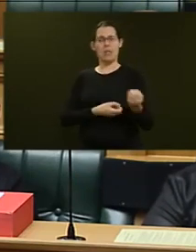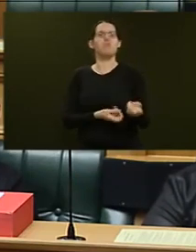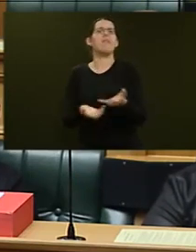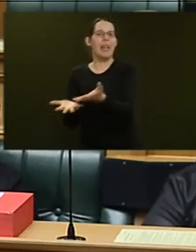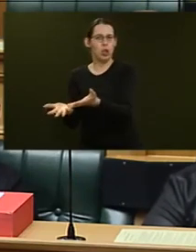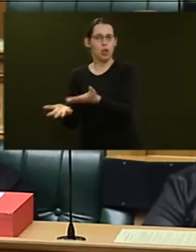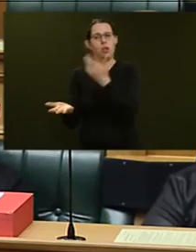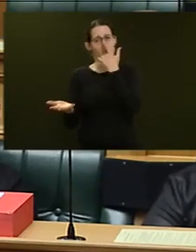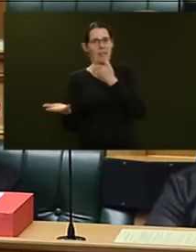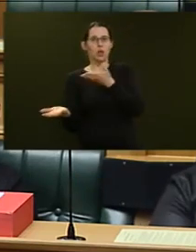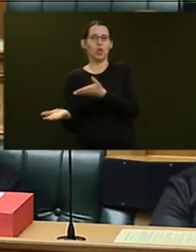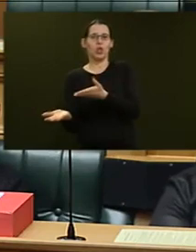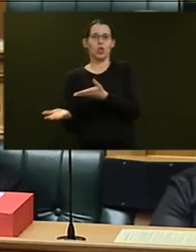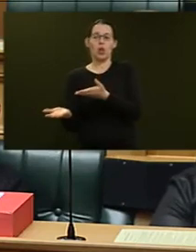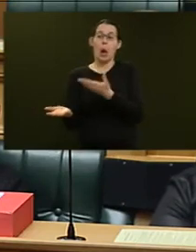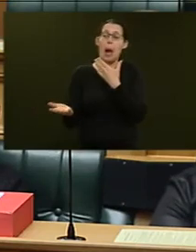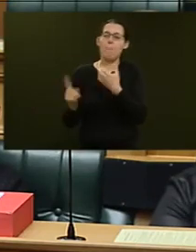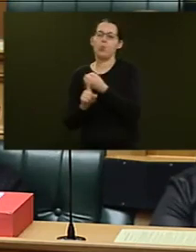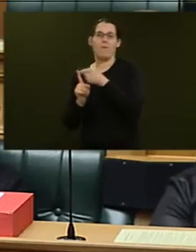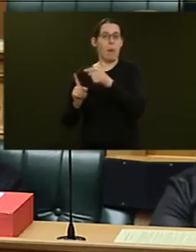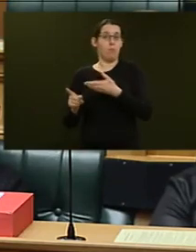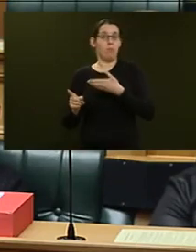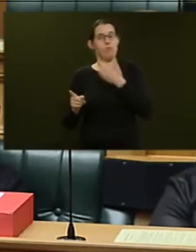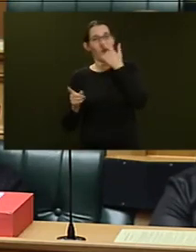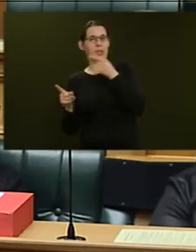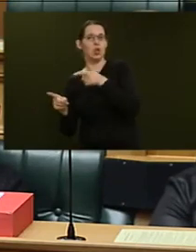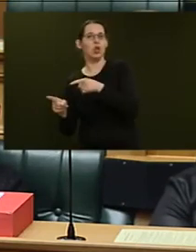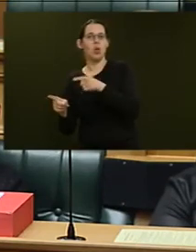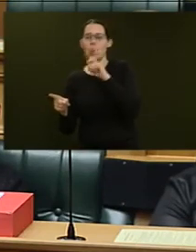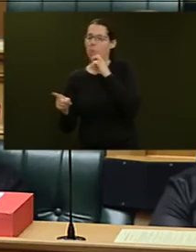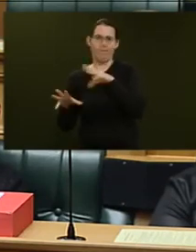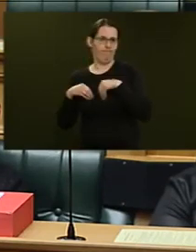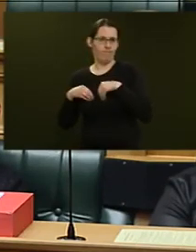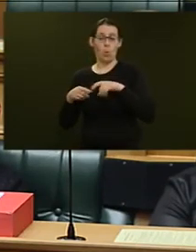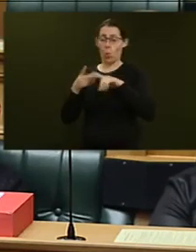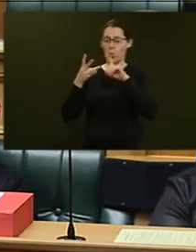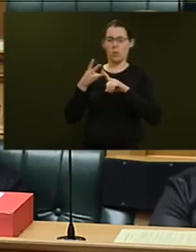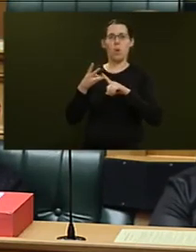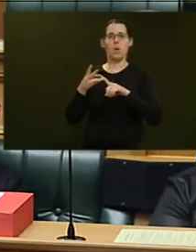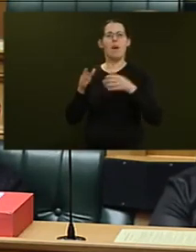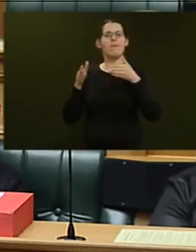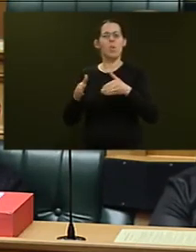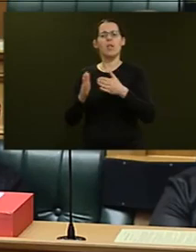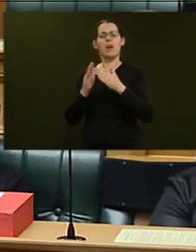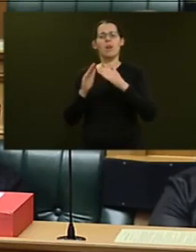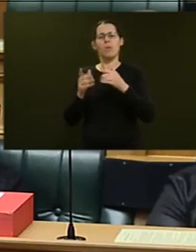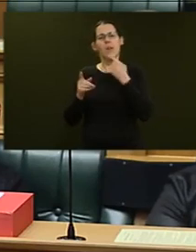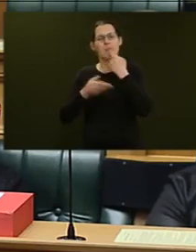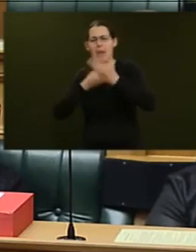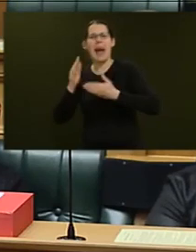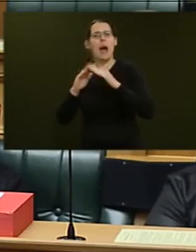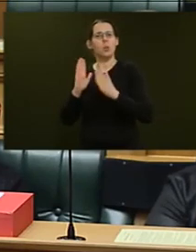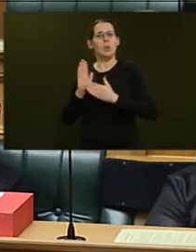And then who gloated over the fact that Housing New Zealand were, quote, focusing more on meth use as opposed to previously